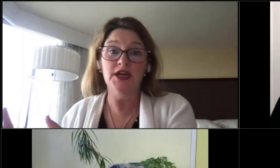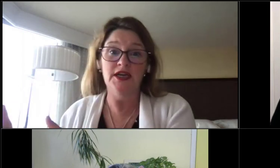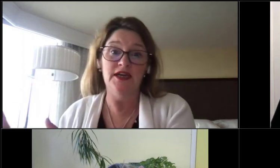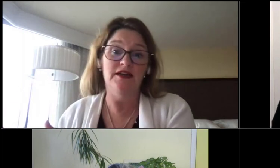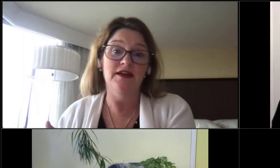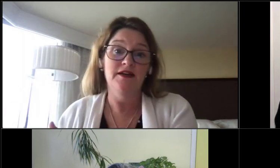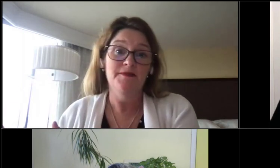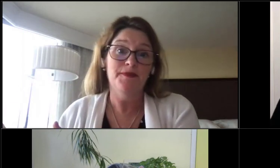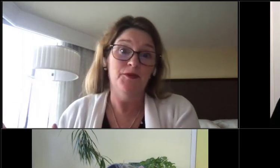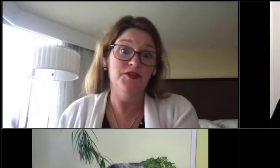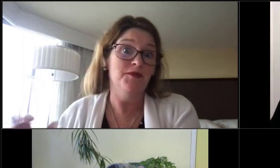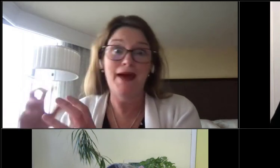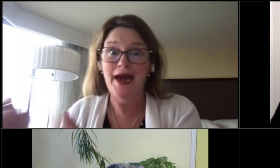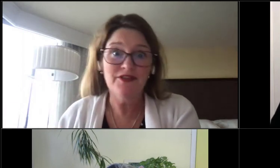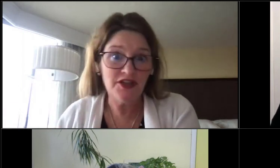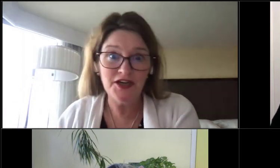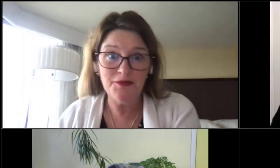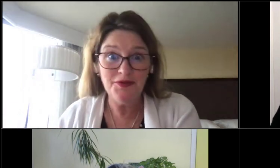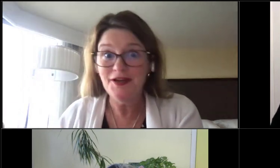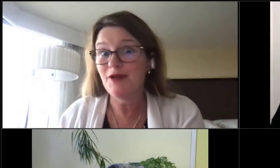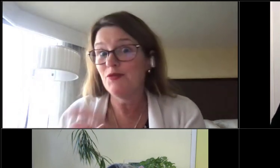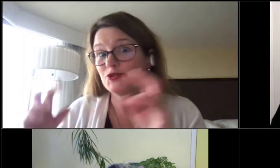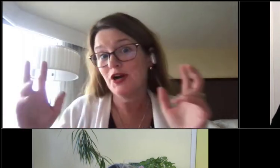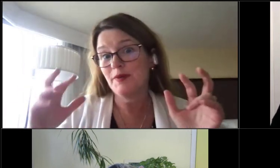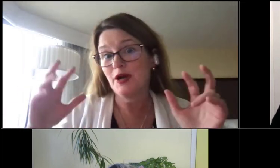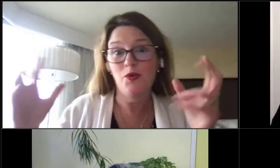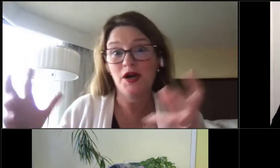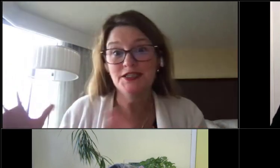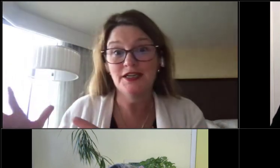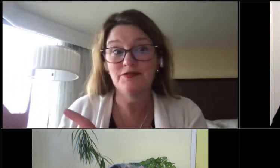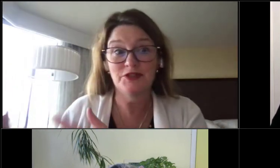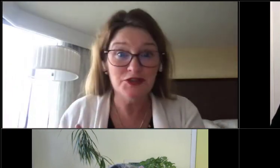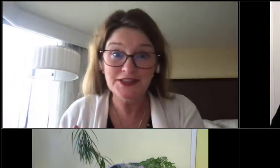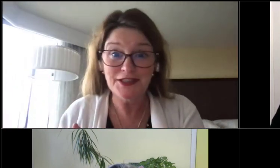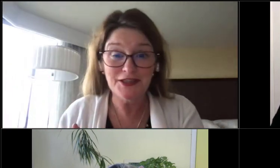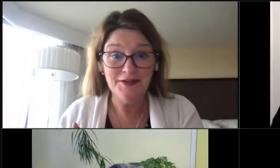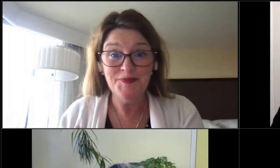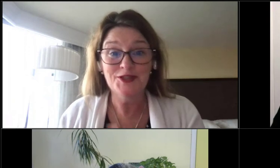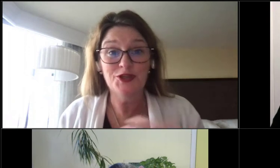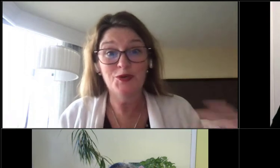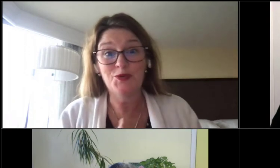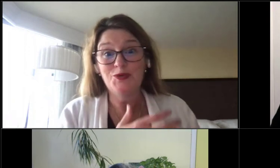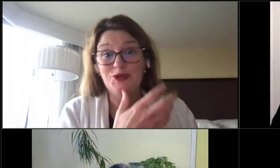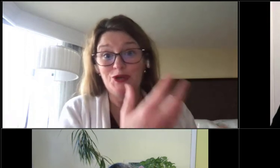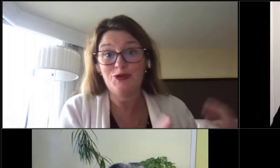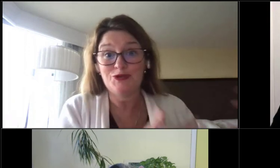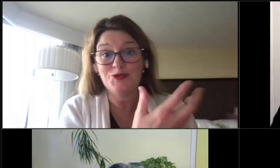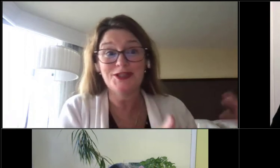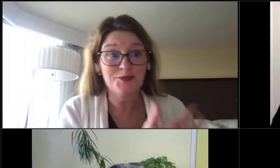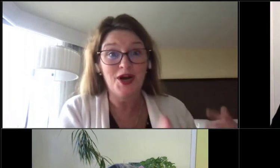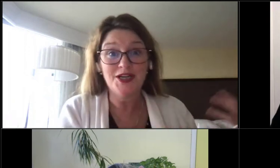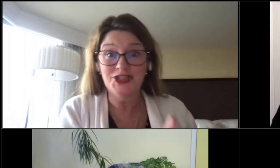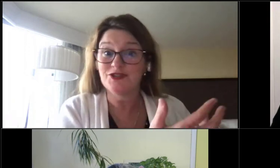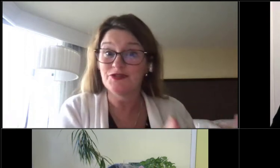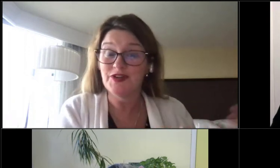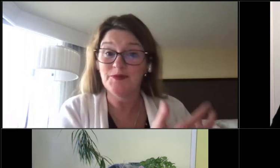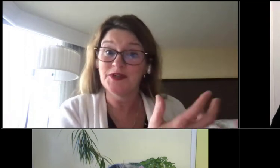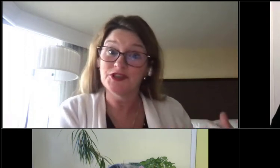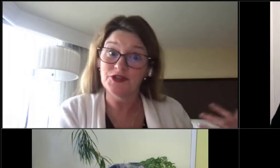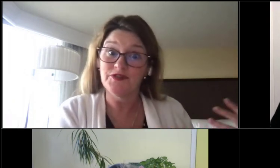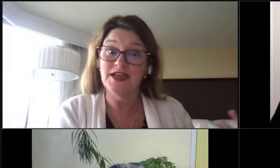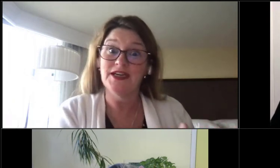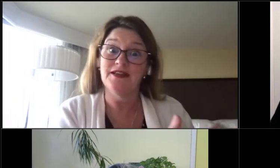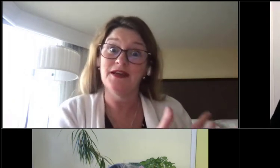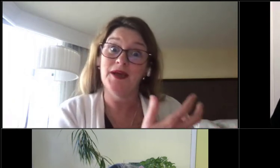or we'll work in with a math club and we'll talk about quantitative literacy. So, you know, they're doing this project,